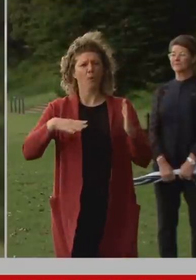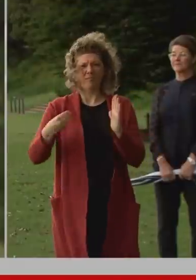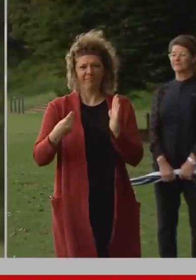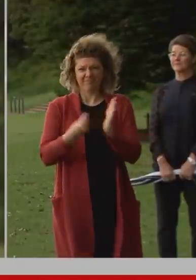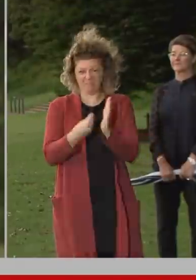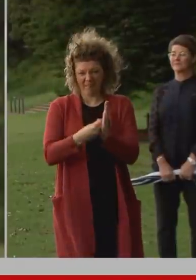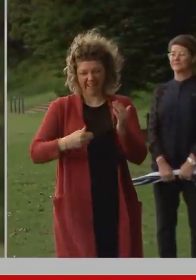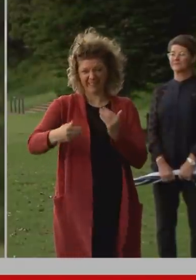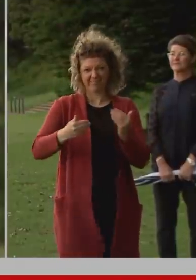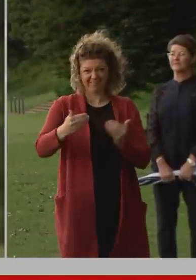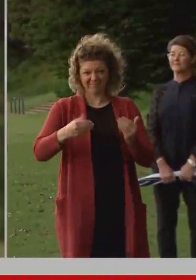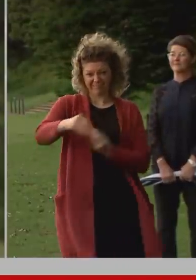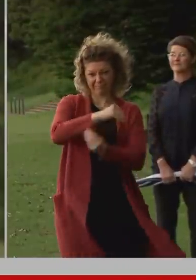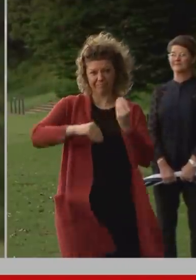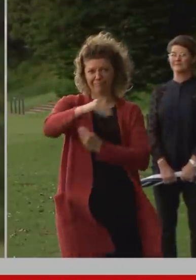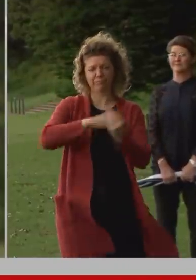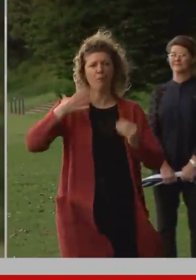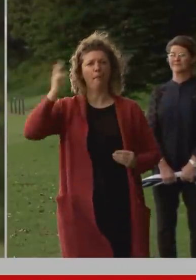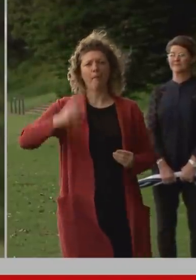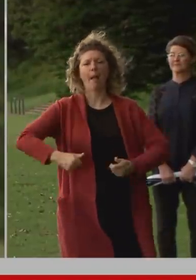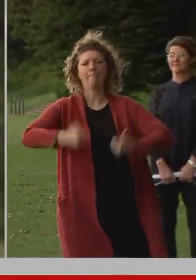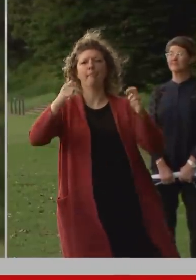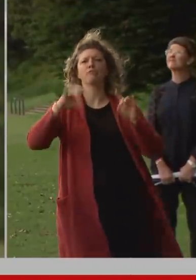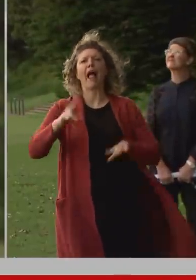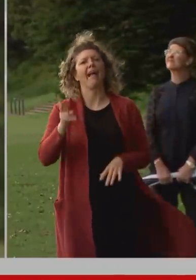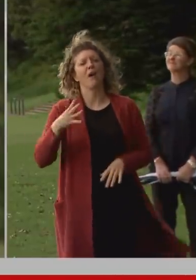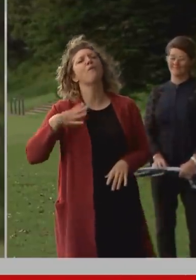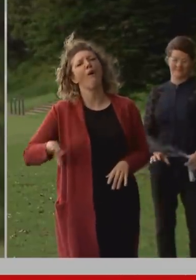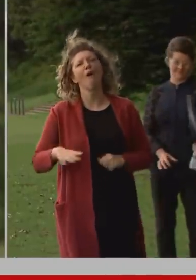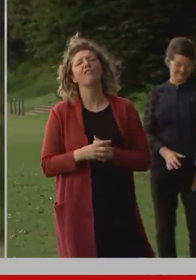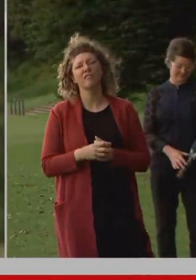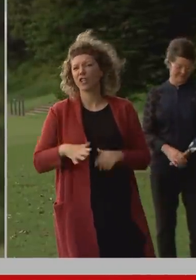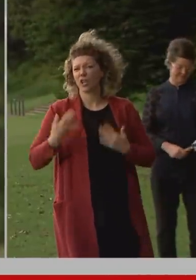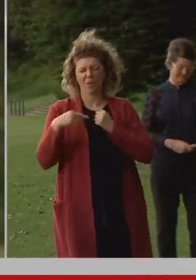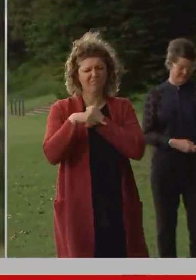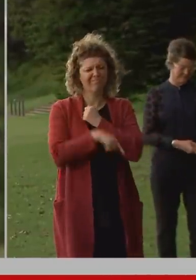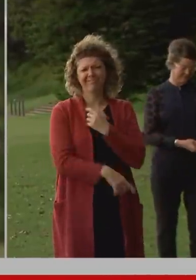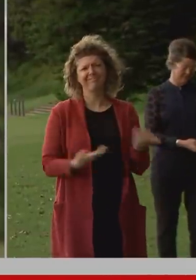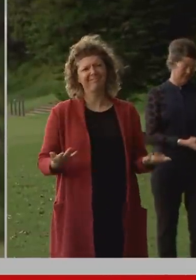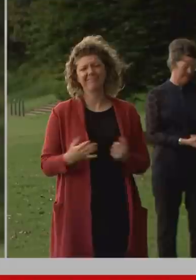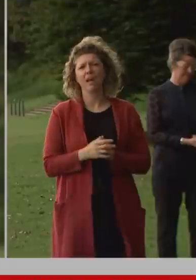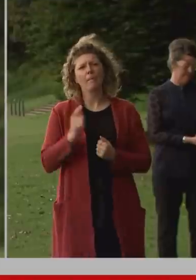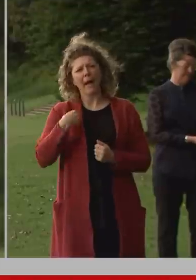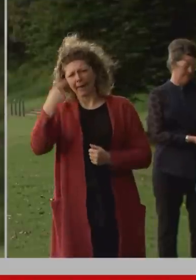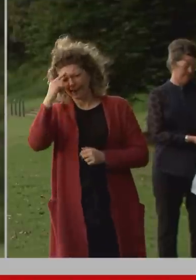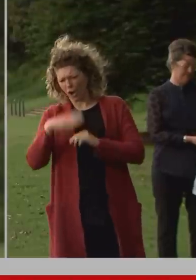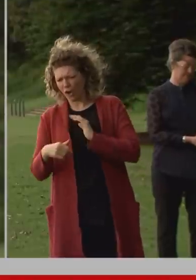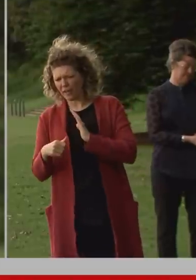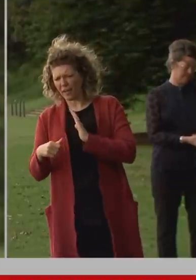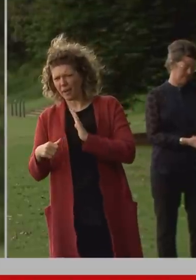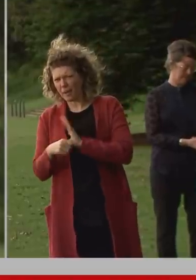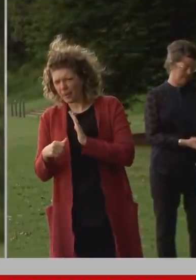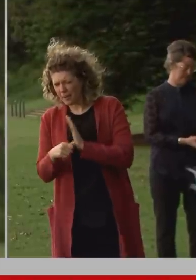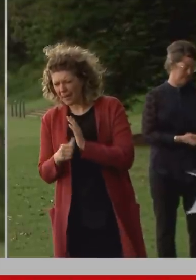moving and that's what today's announcement is all about but ultimately when uh we you know we've got to weigh out the health advice the economic advice